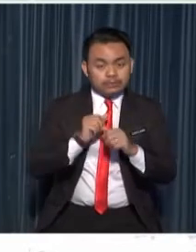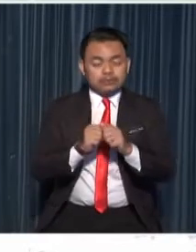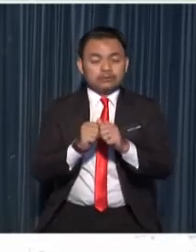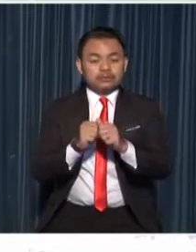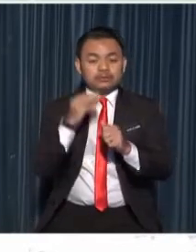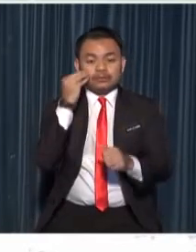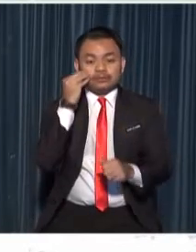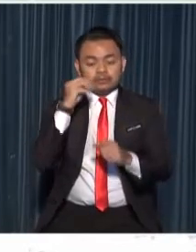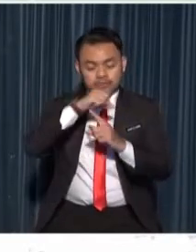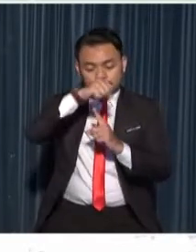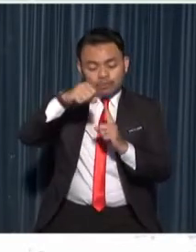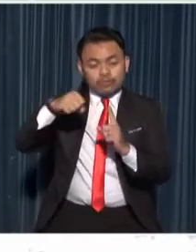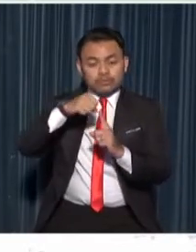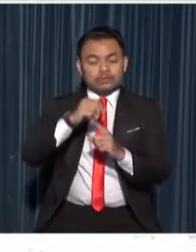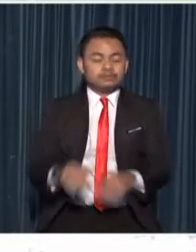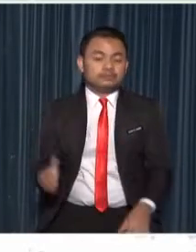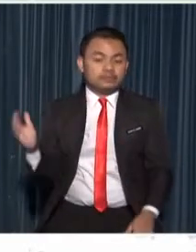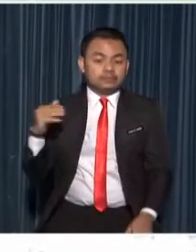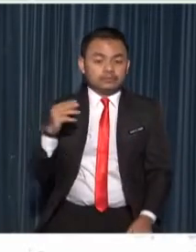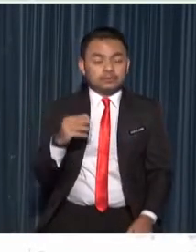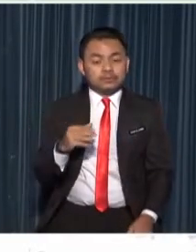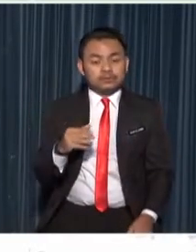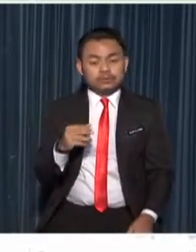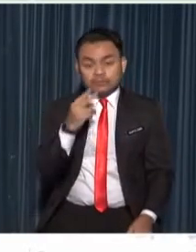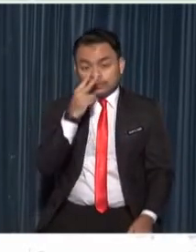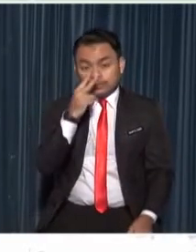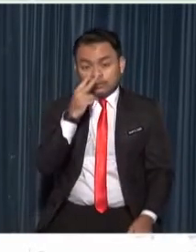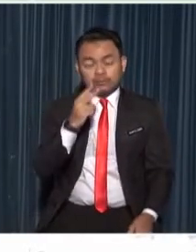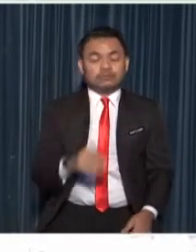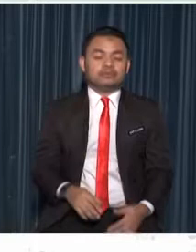let's look at some non-flowering plants